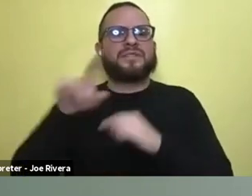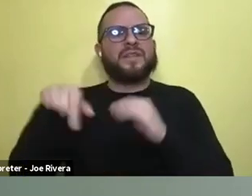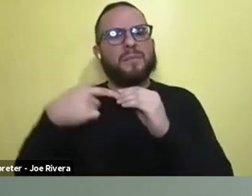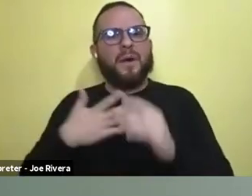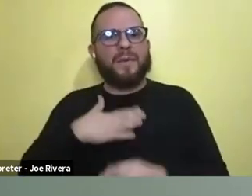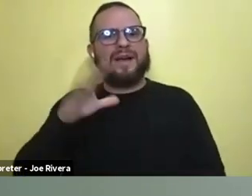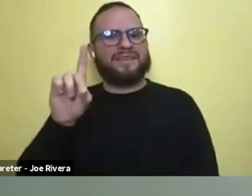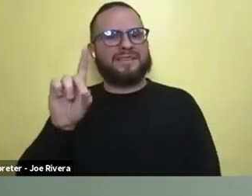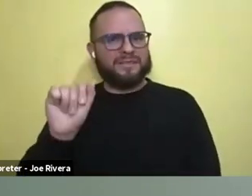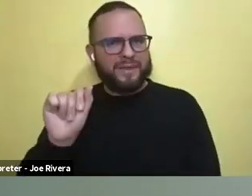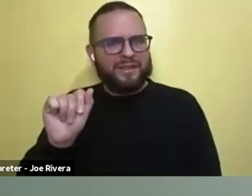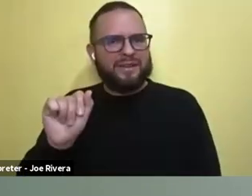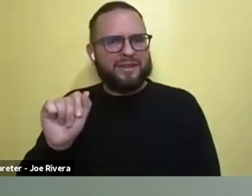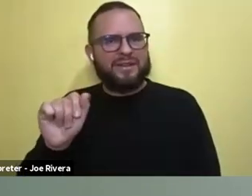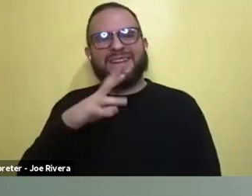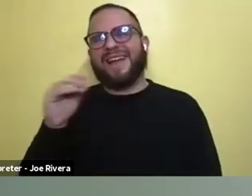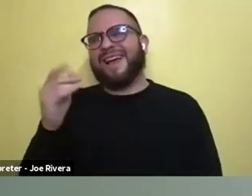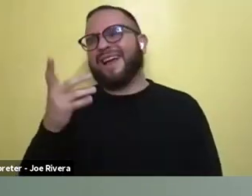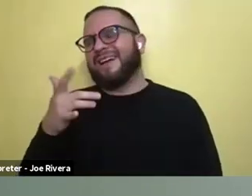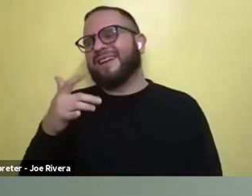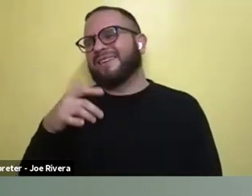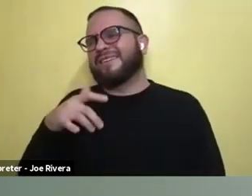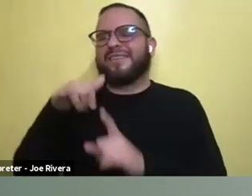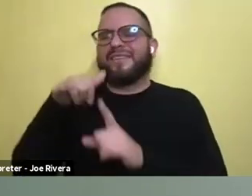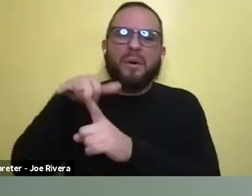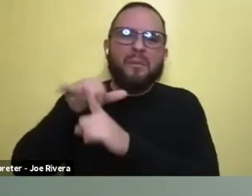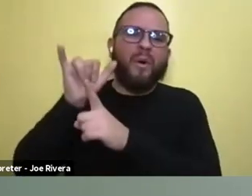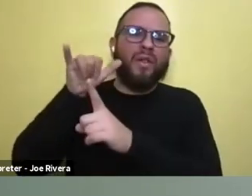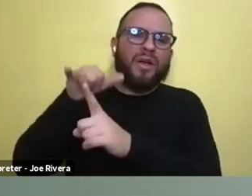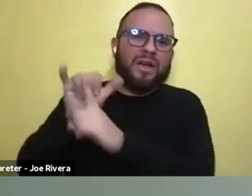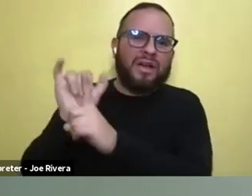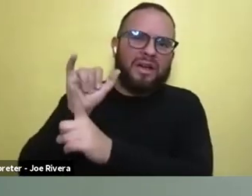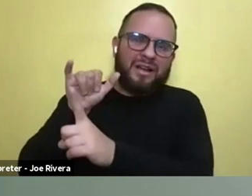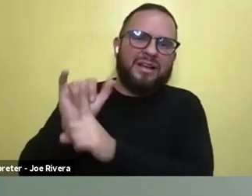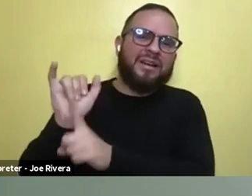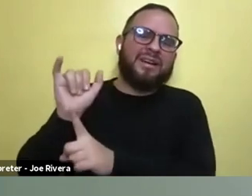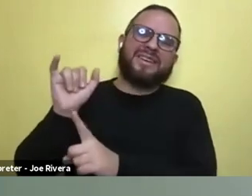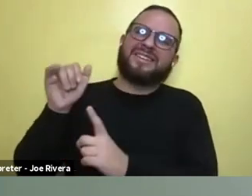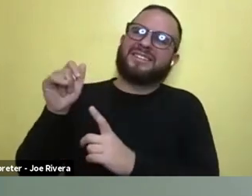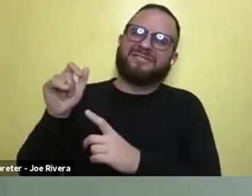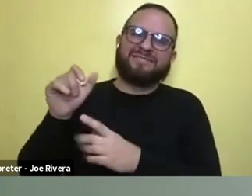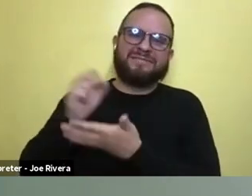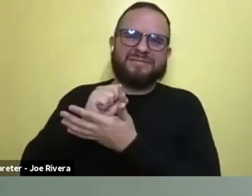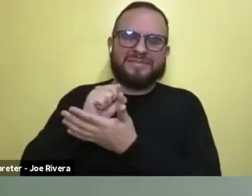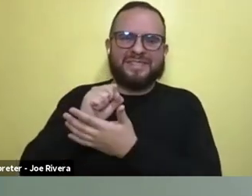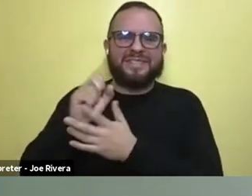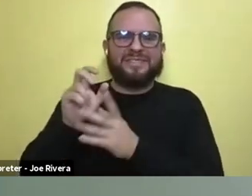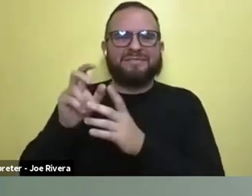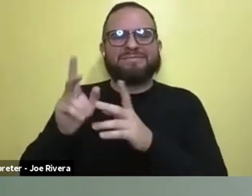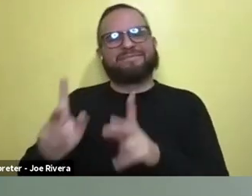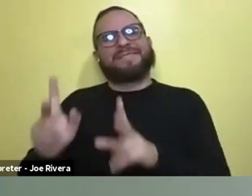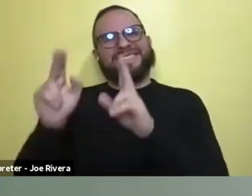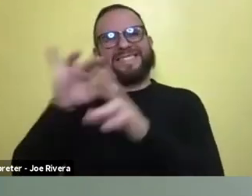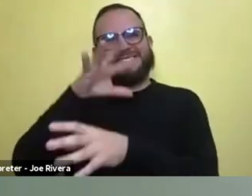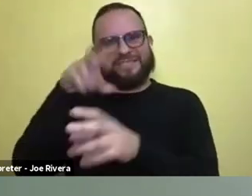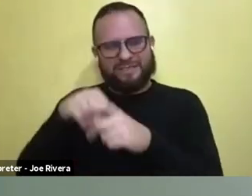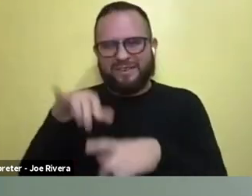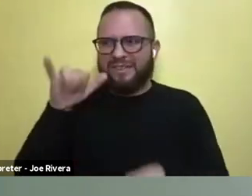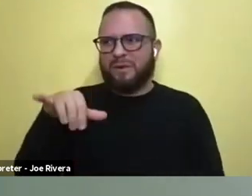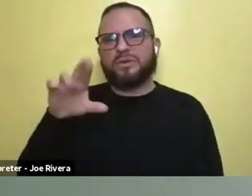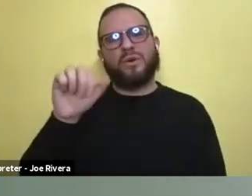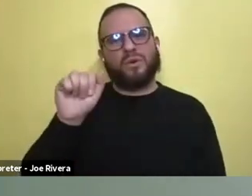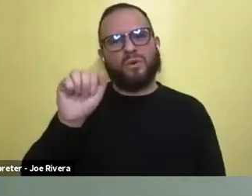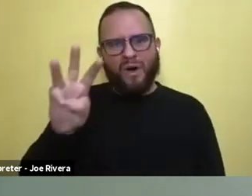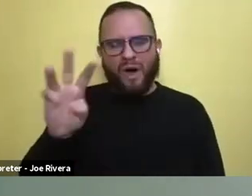like the bullying scenes that were in them. It was, it was really raw as well. So that was another difficult